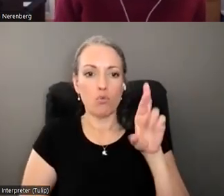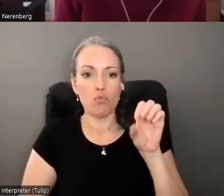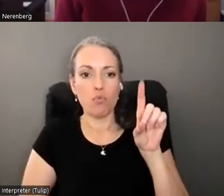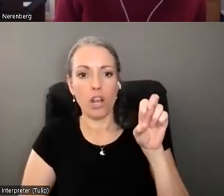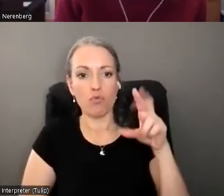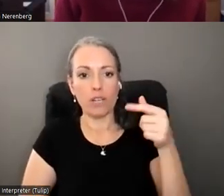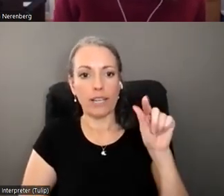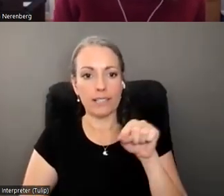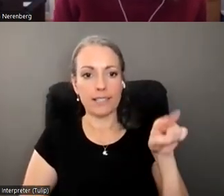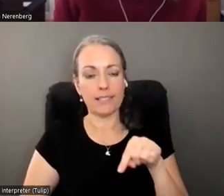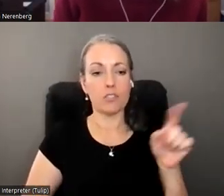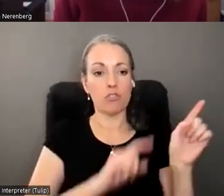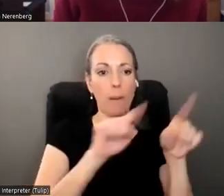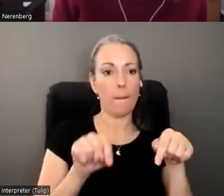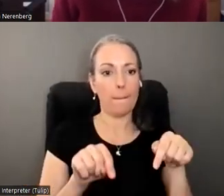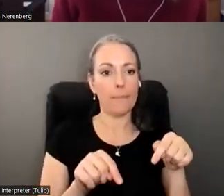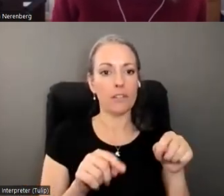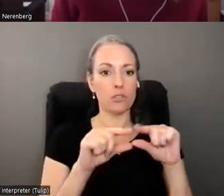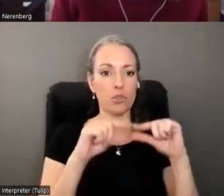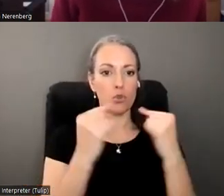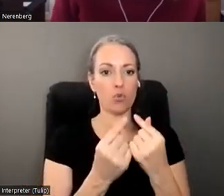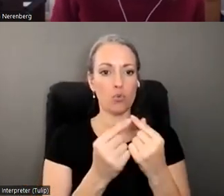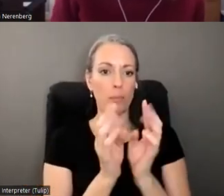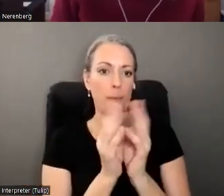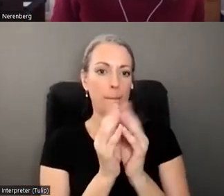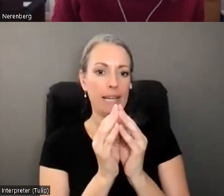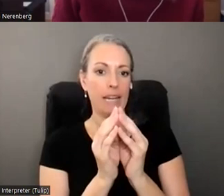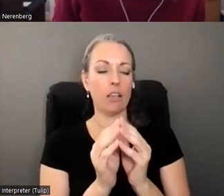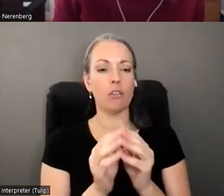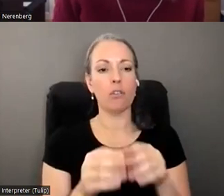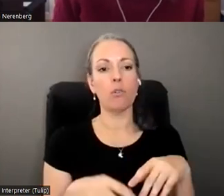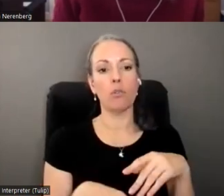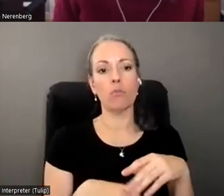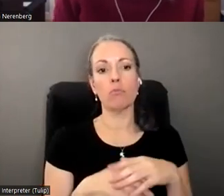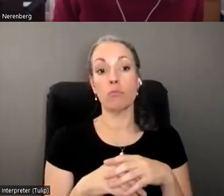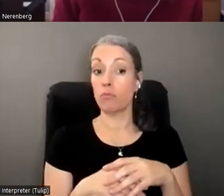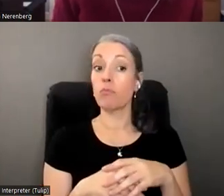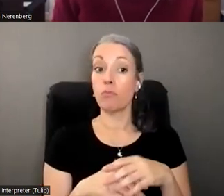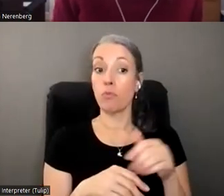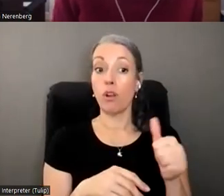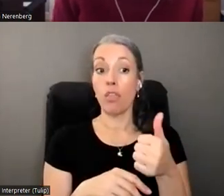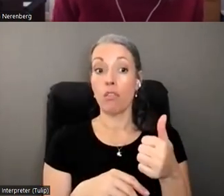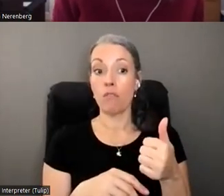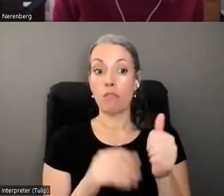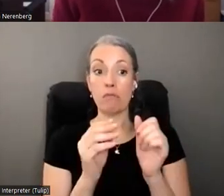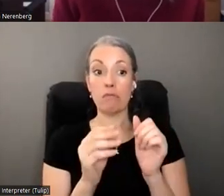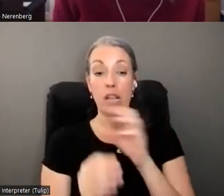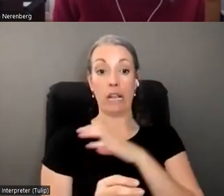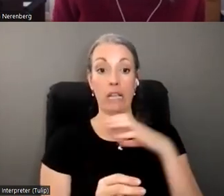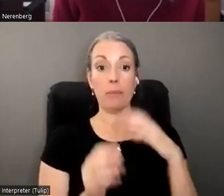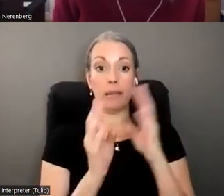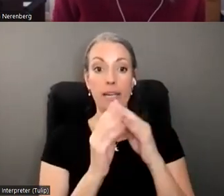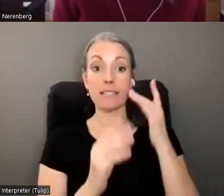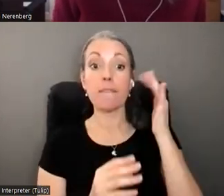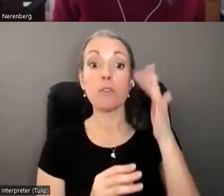to come to, you know, either a work group meeting or, um, you know, one of our, um, full committee meetings in the future. I think that's a great